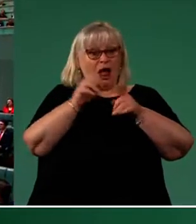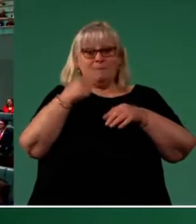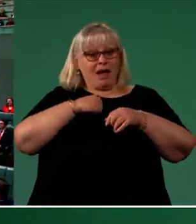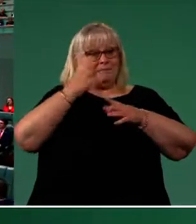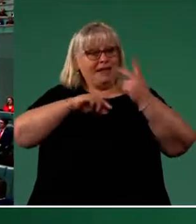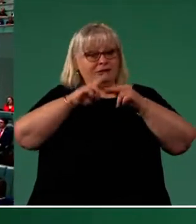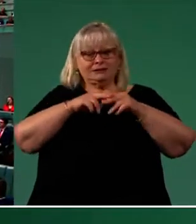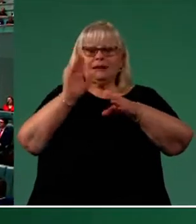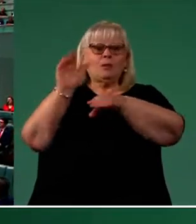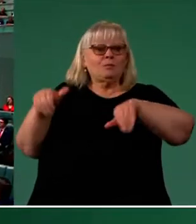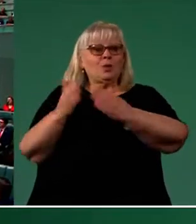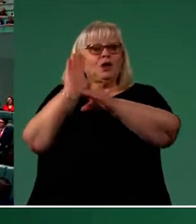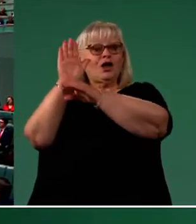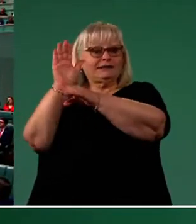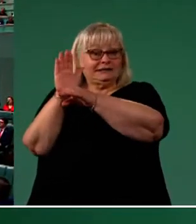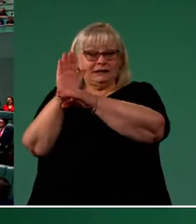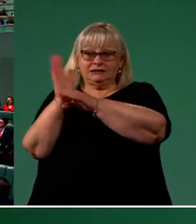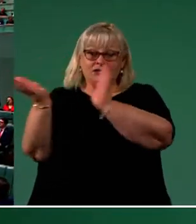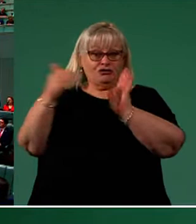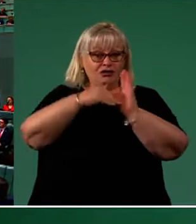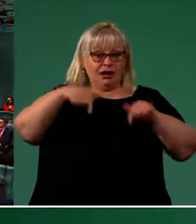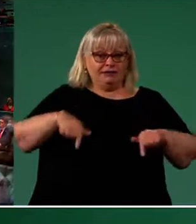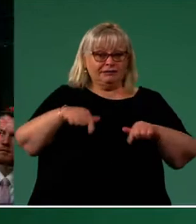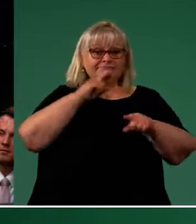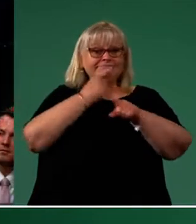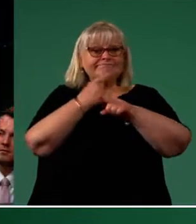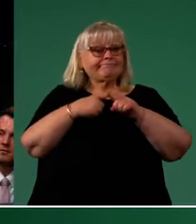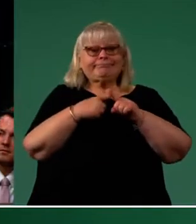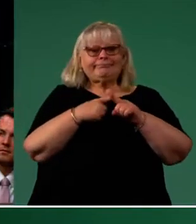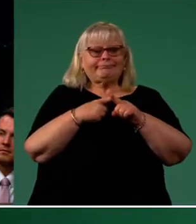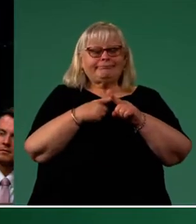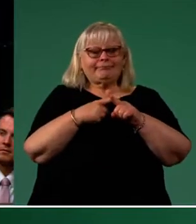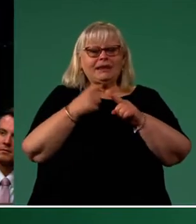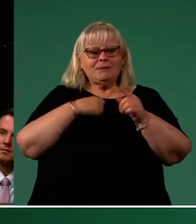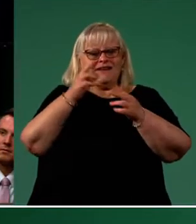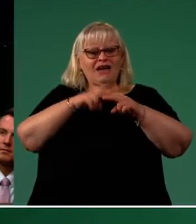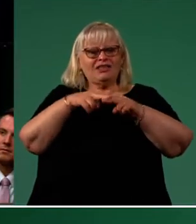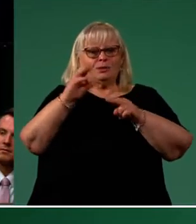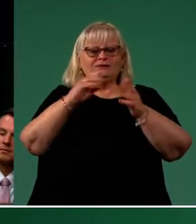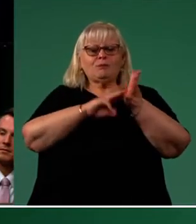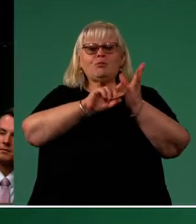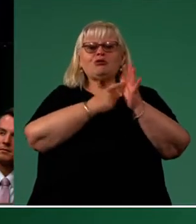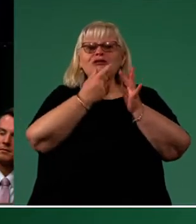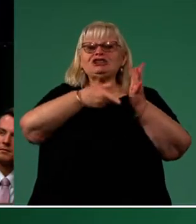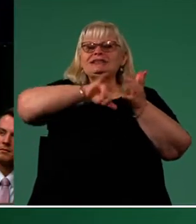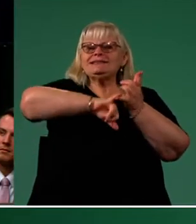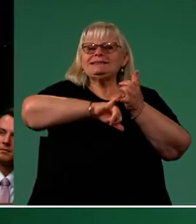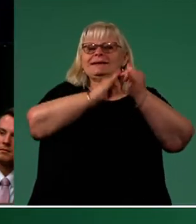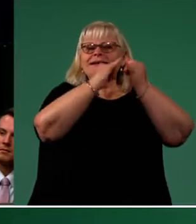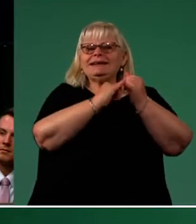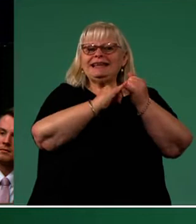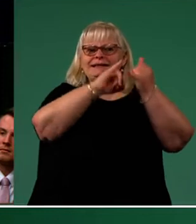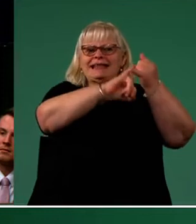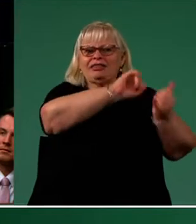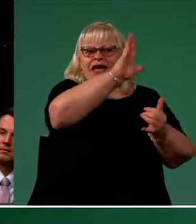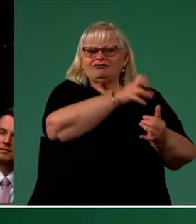When they moved to Australia they didn't speak a word of English. My father, originally from Mauritius, a small island off the eastern coast